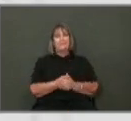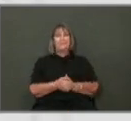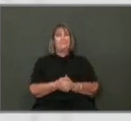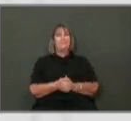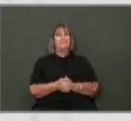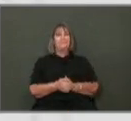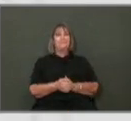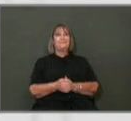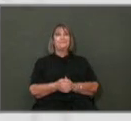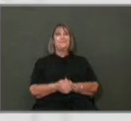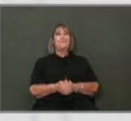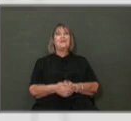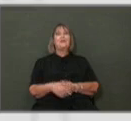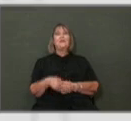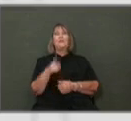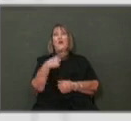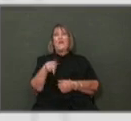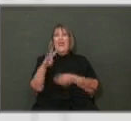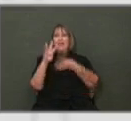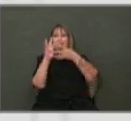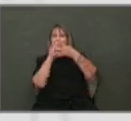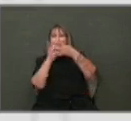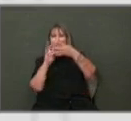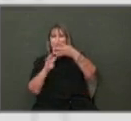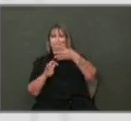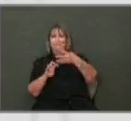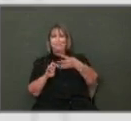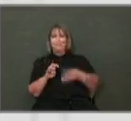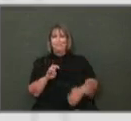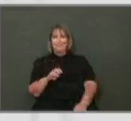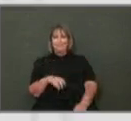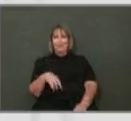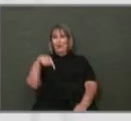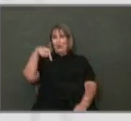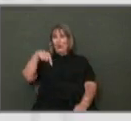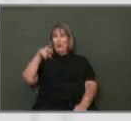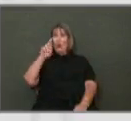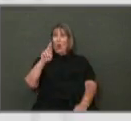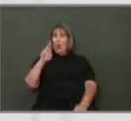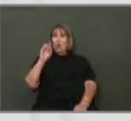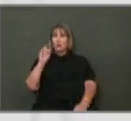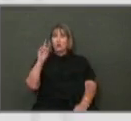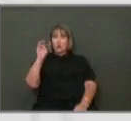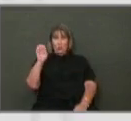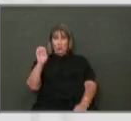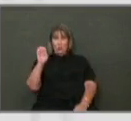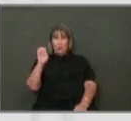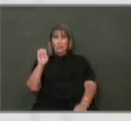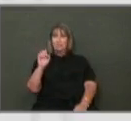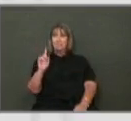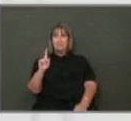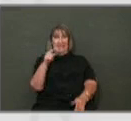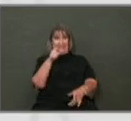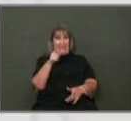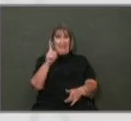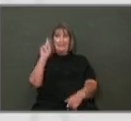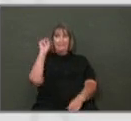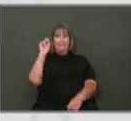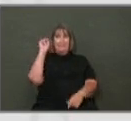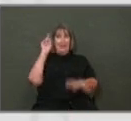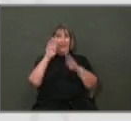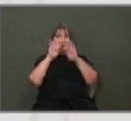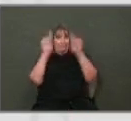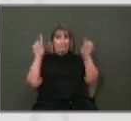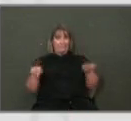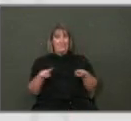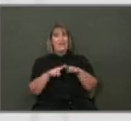So you can use that scan code or at the back of the room to give us